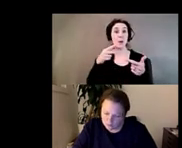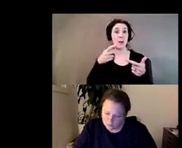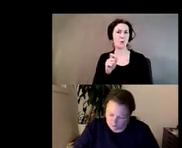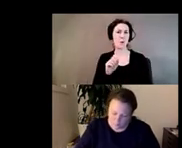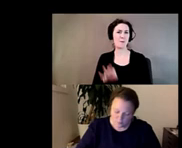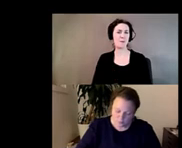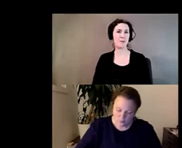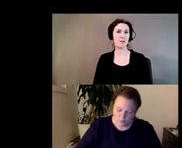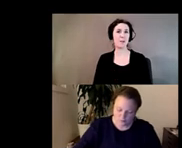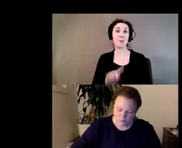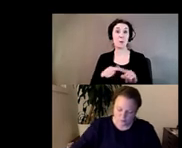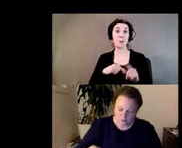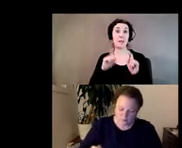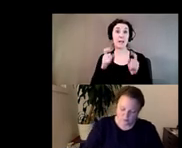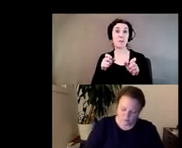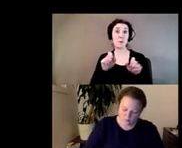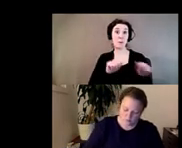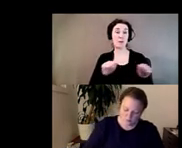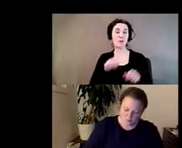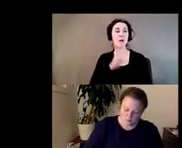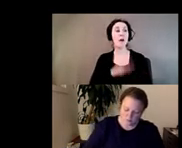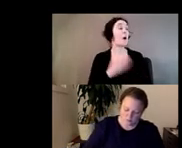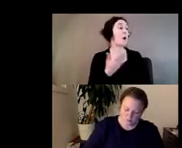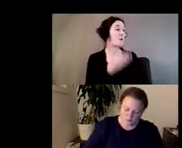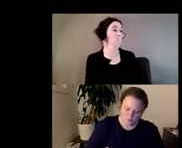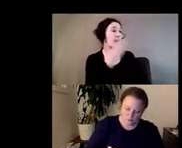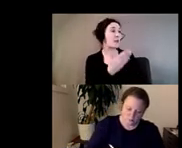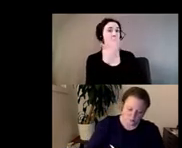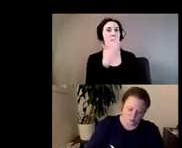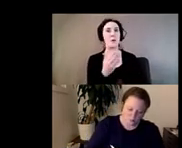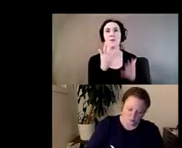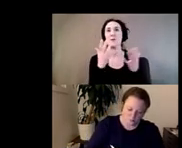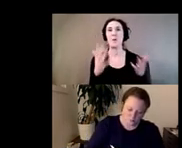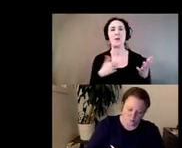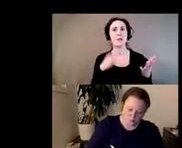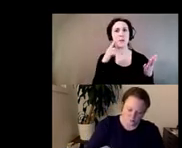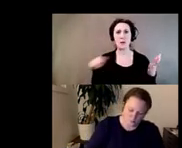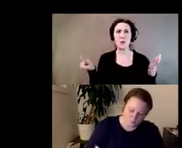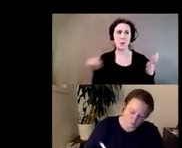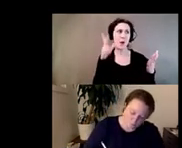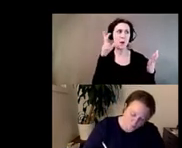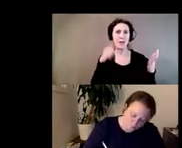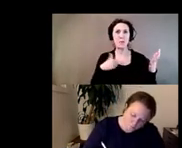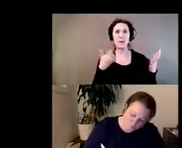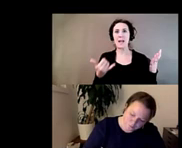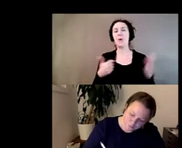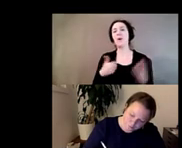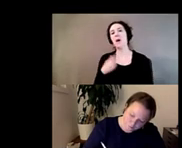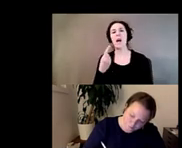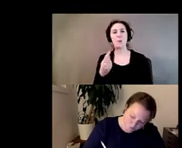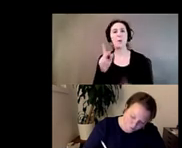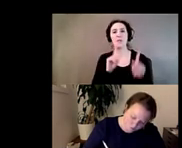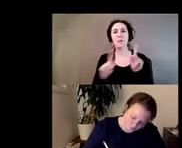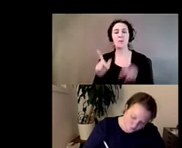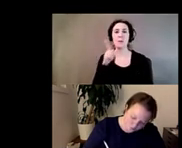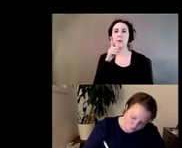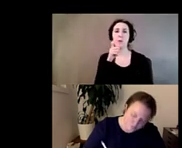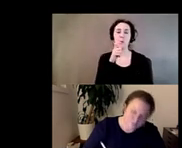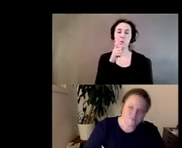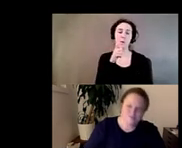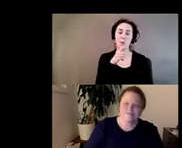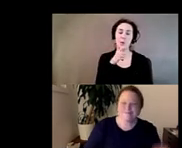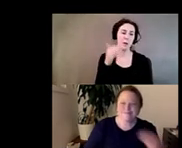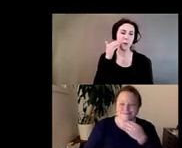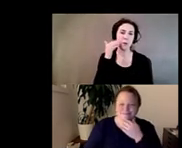it's yours all right thank you thank you so much I think you can all hear me now I am one of those people who is unkempt and